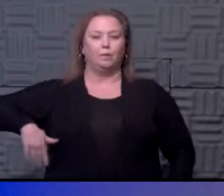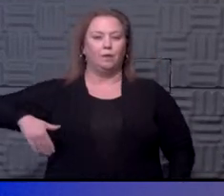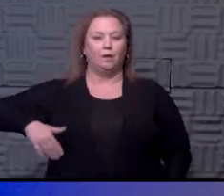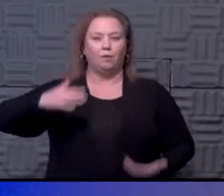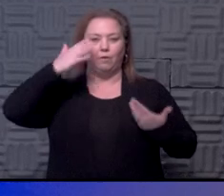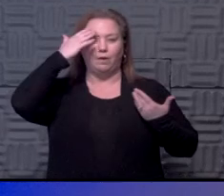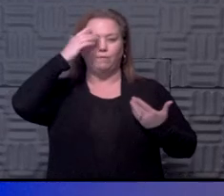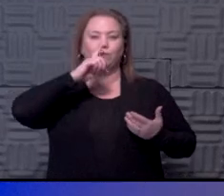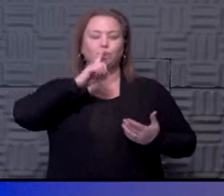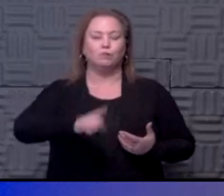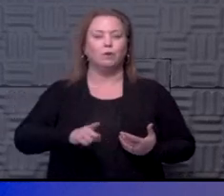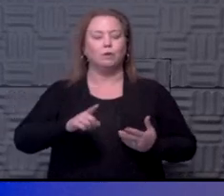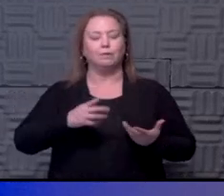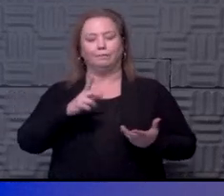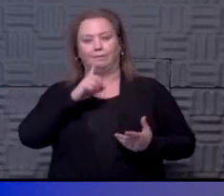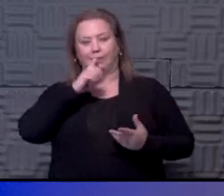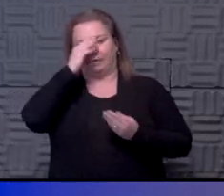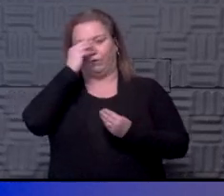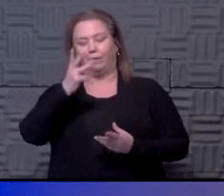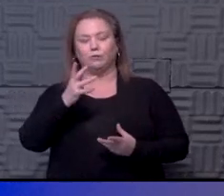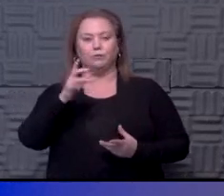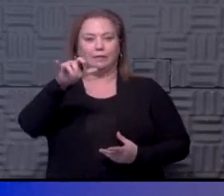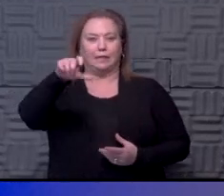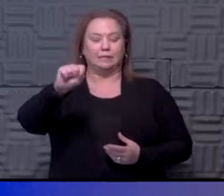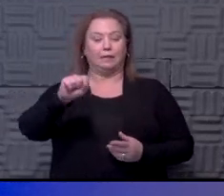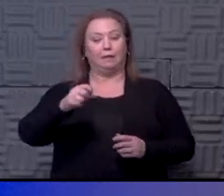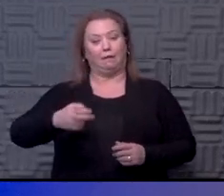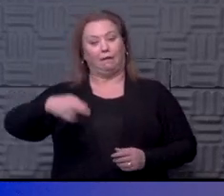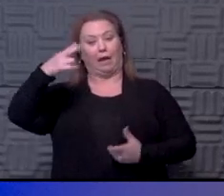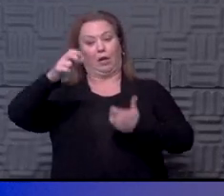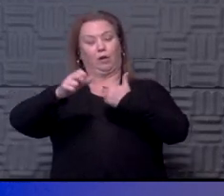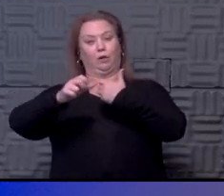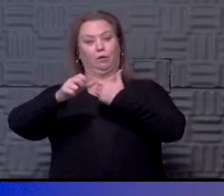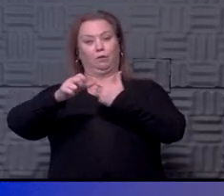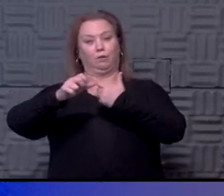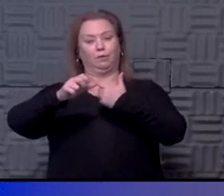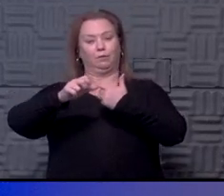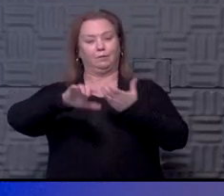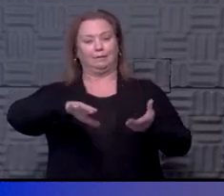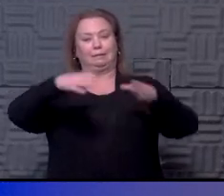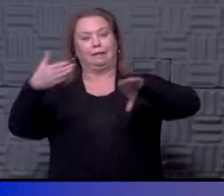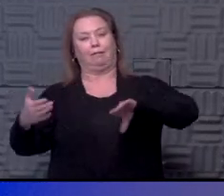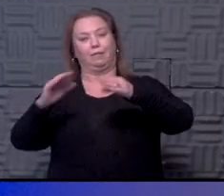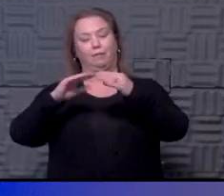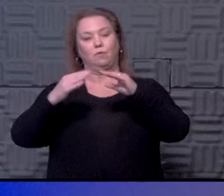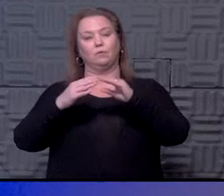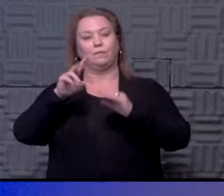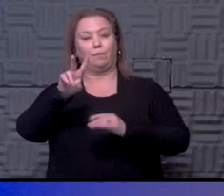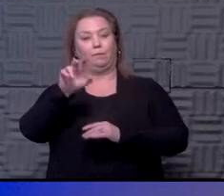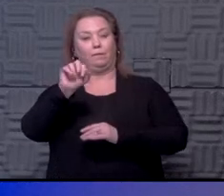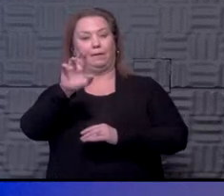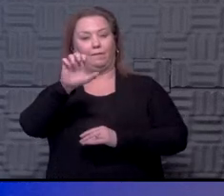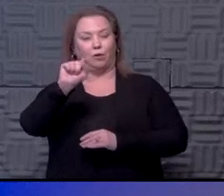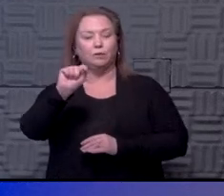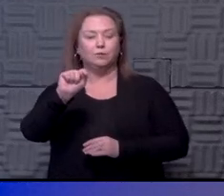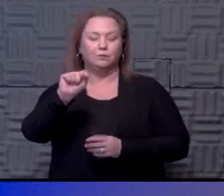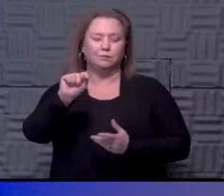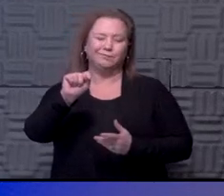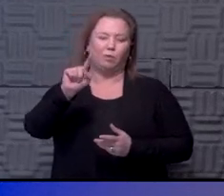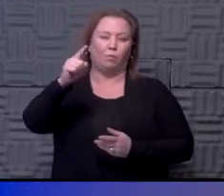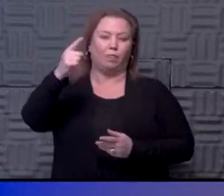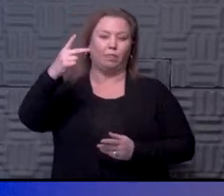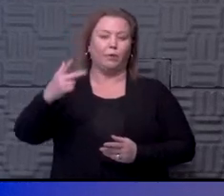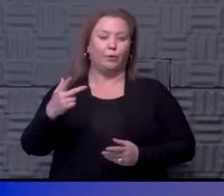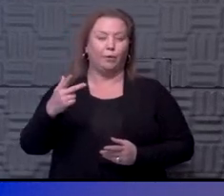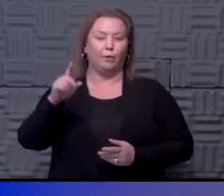But that is certainly what's being touted out there. There's probably a higher risk of mortality from some of these variants. About a